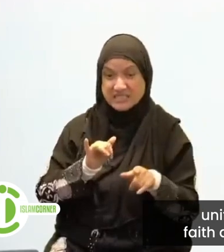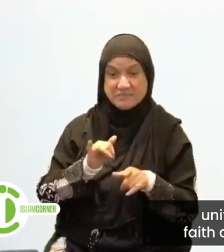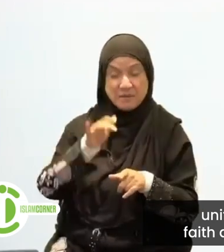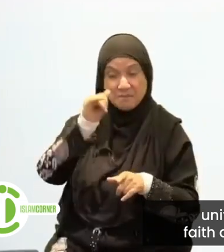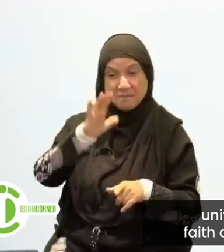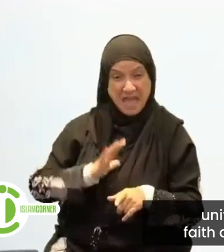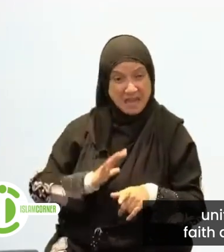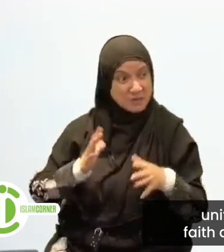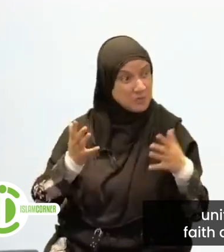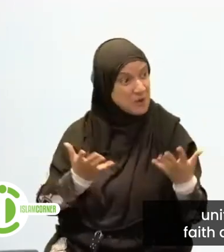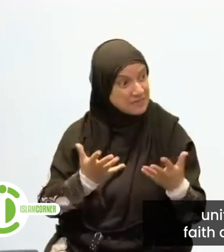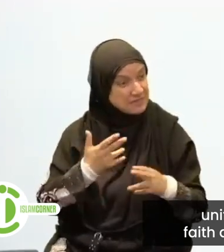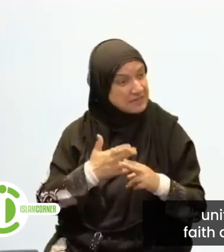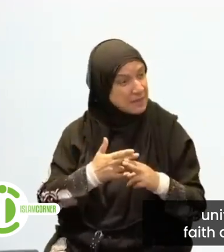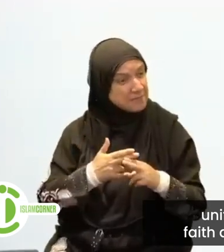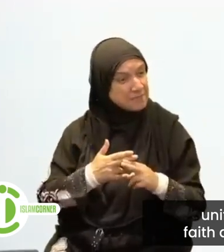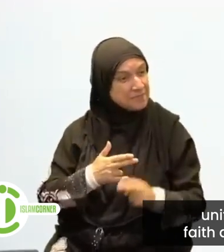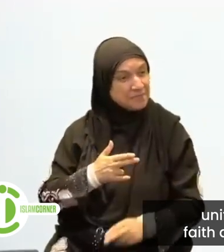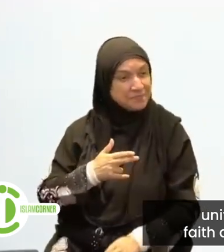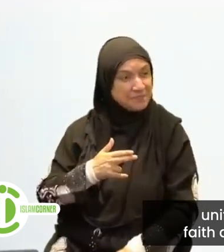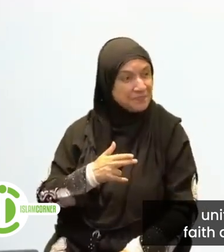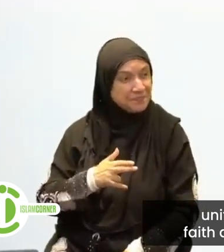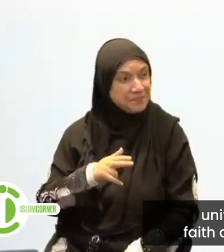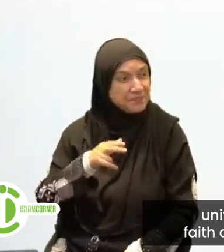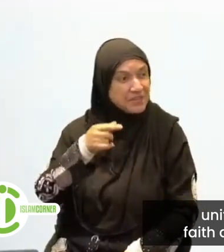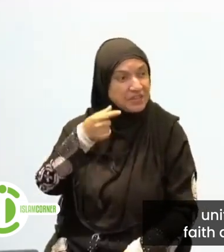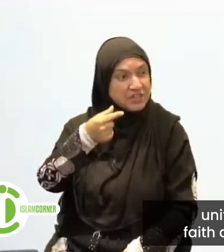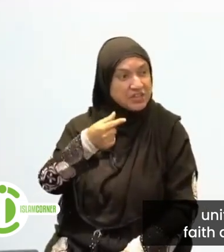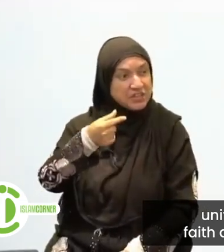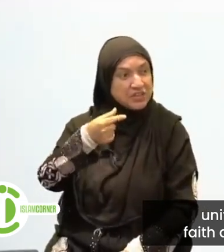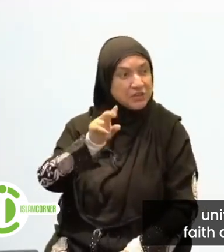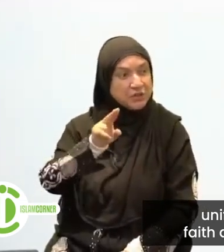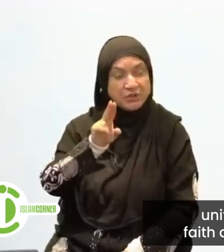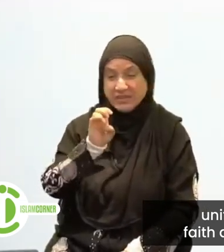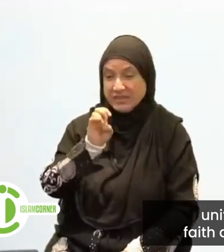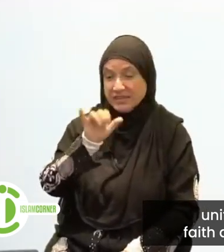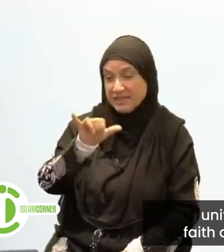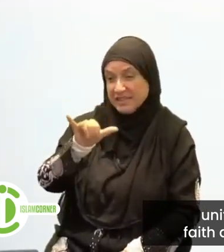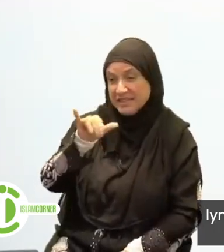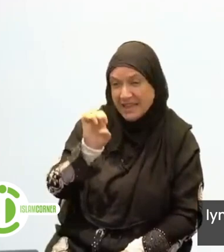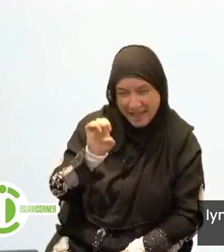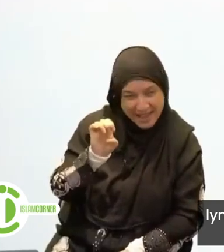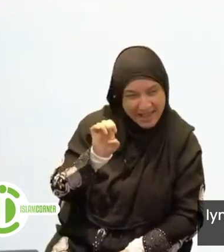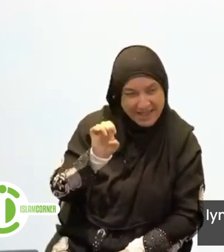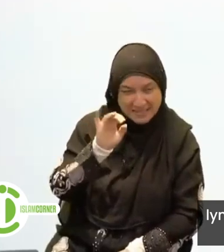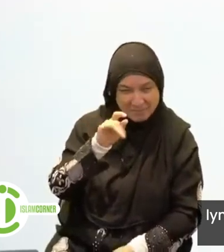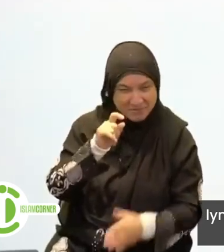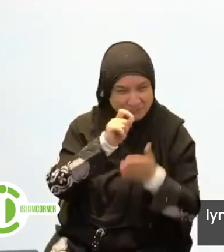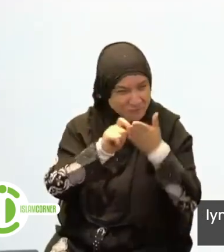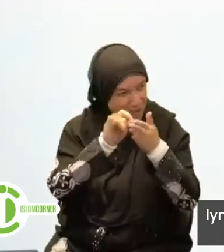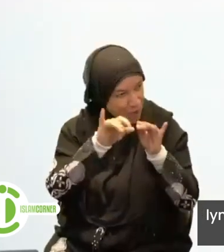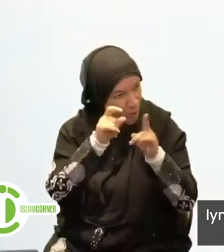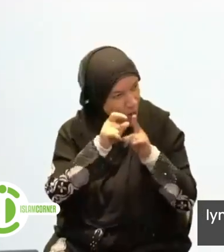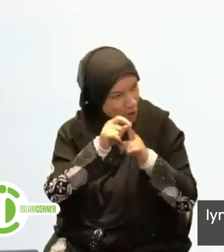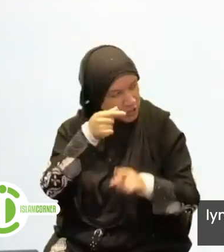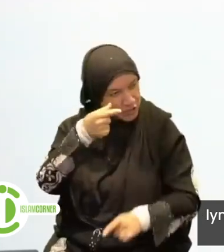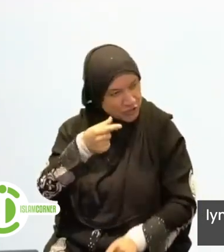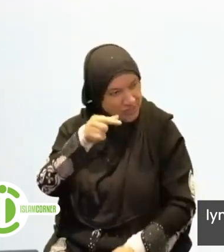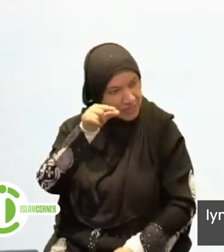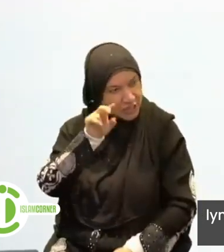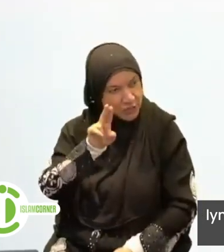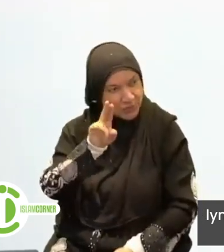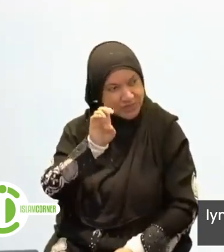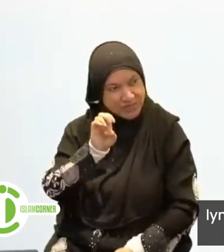feeling like it undermines his faith. And subhanallah because of that suddenly he's lynched in French media, all sorts of